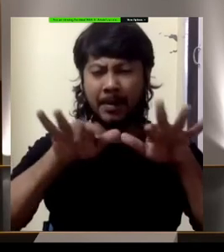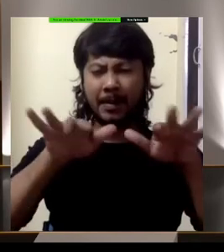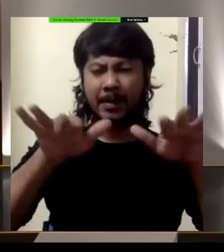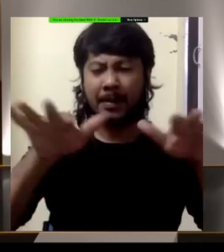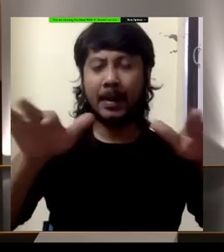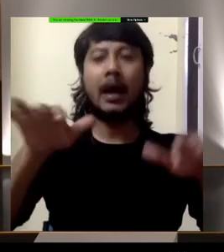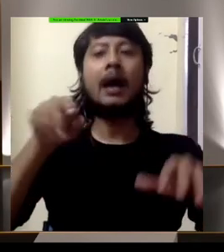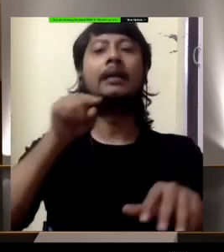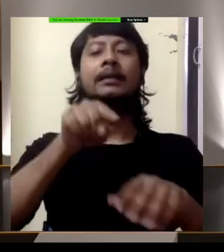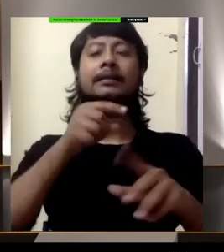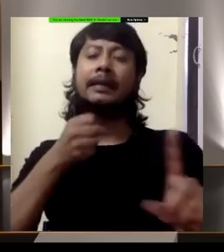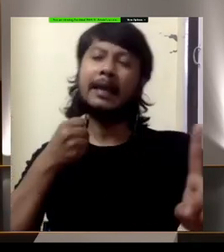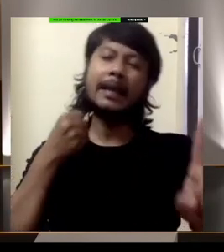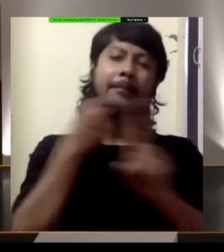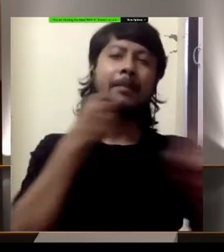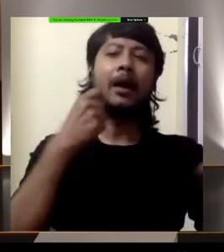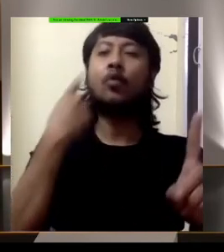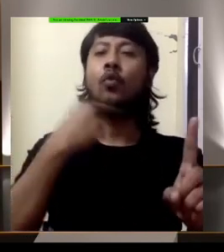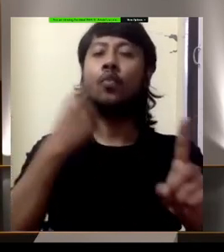on the most vulnerable.